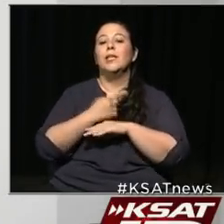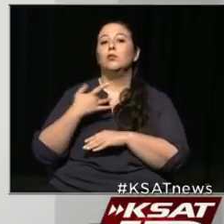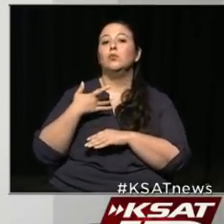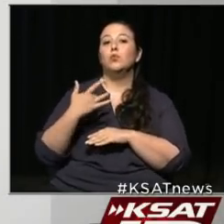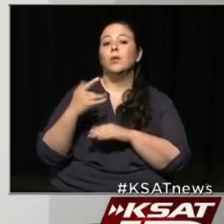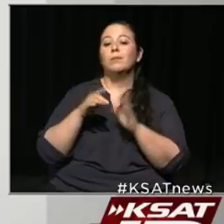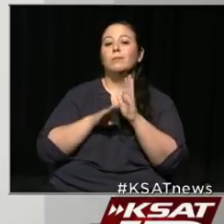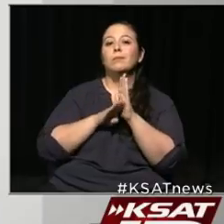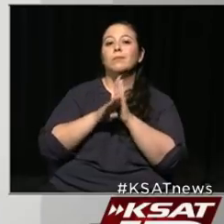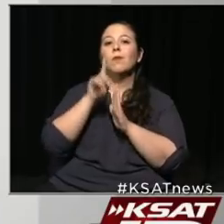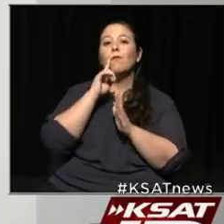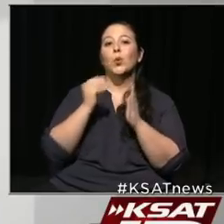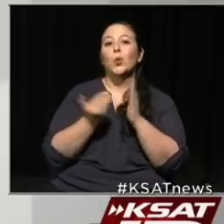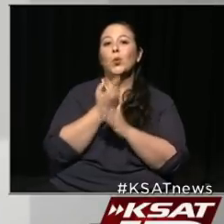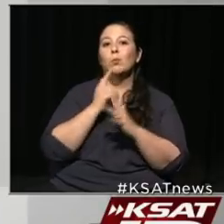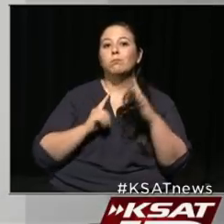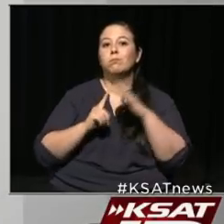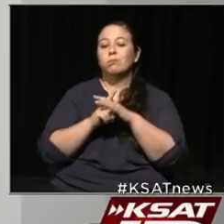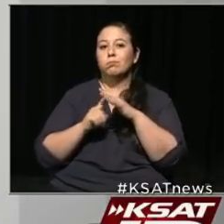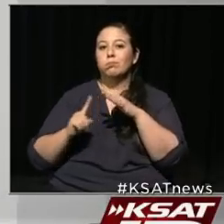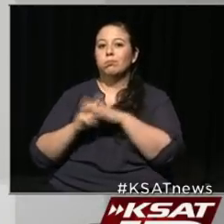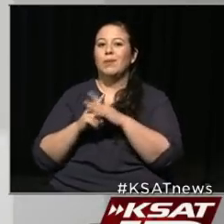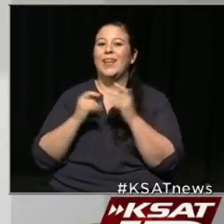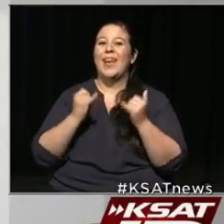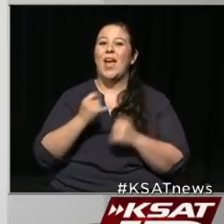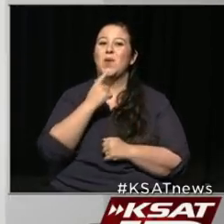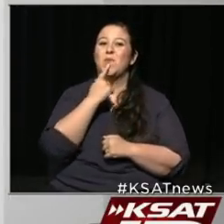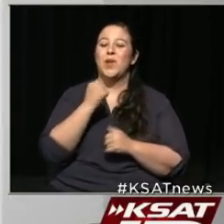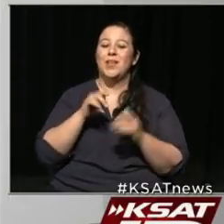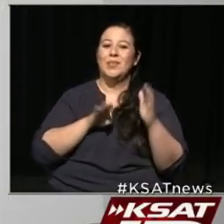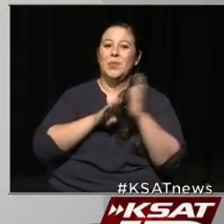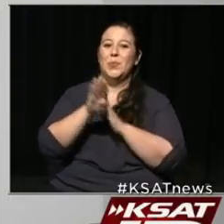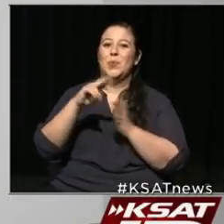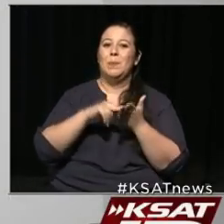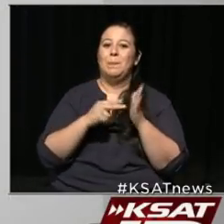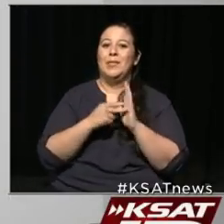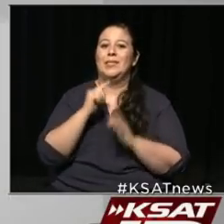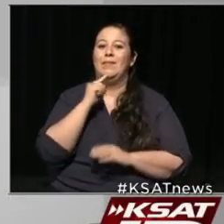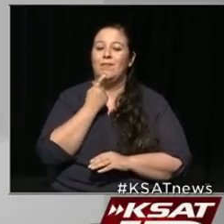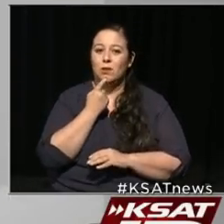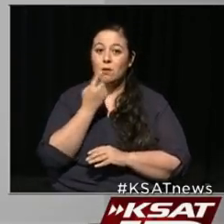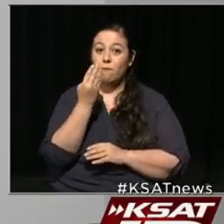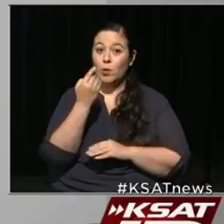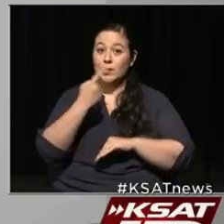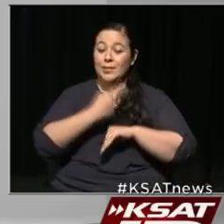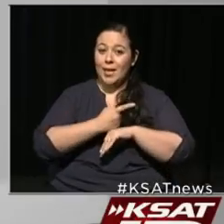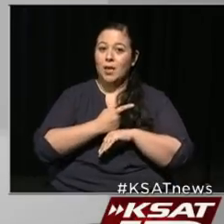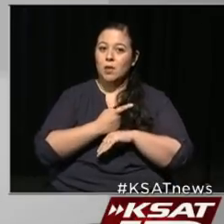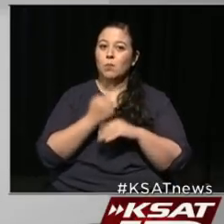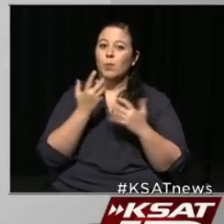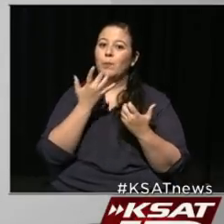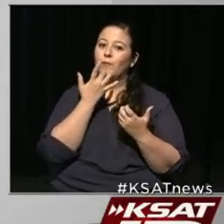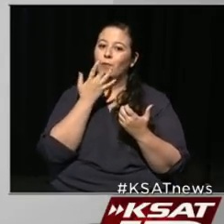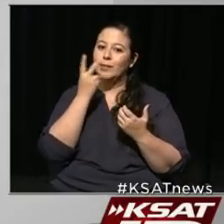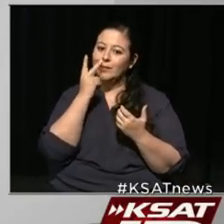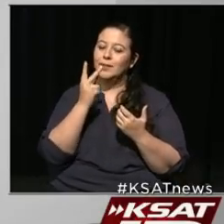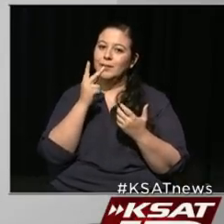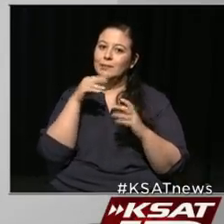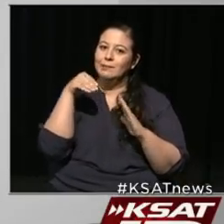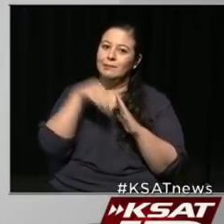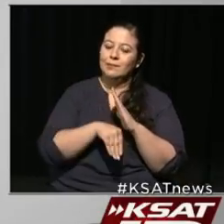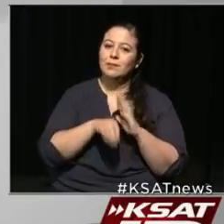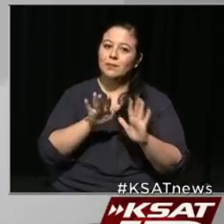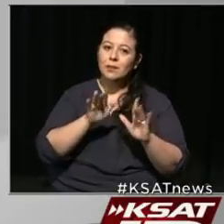for new cases, which is now red for severe. Again, our 14-day trend, and we want to see that on a consistent decline,